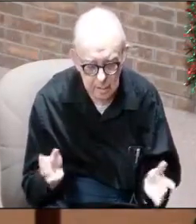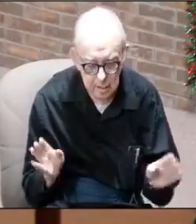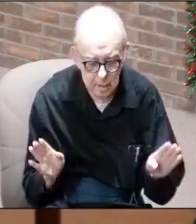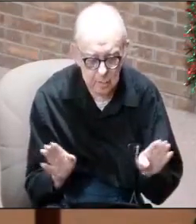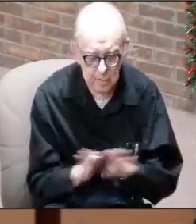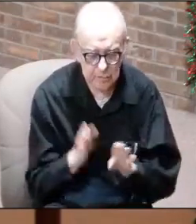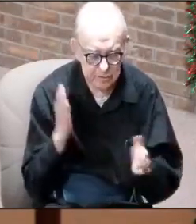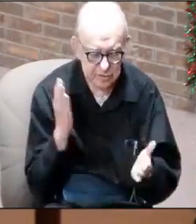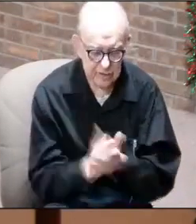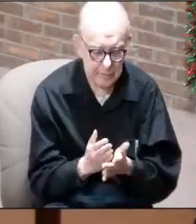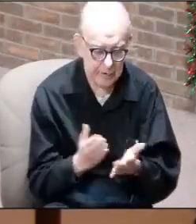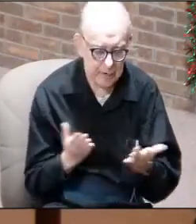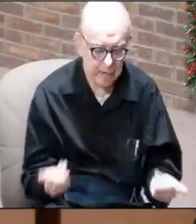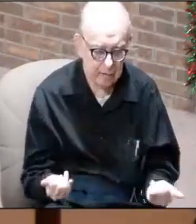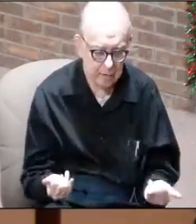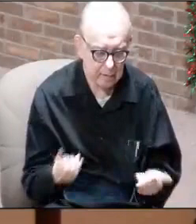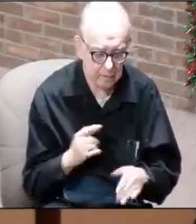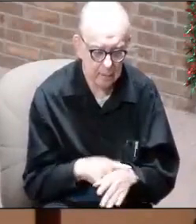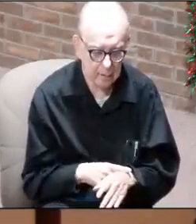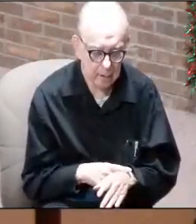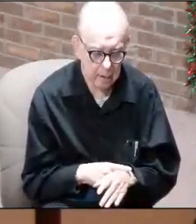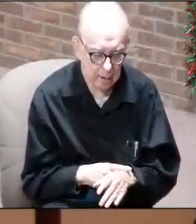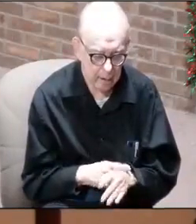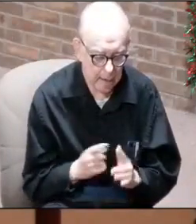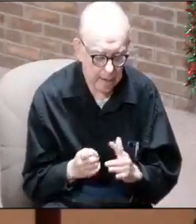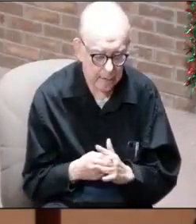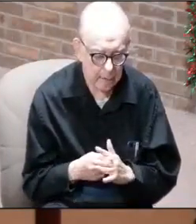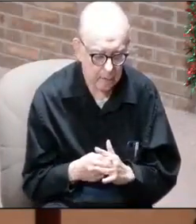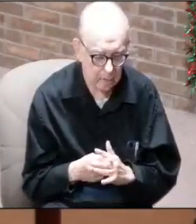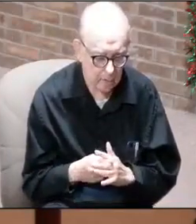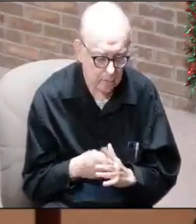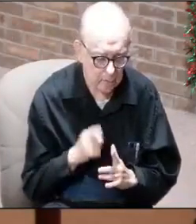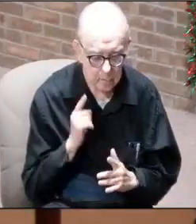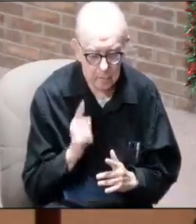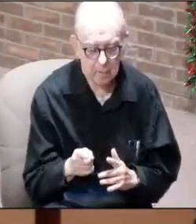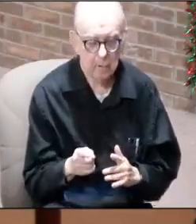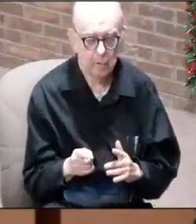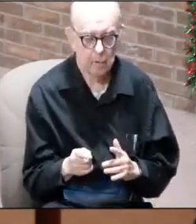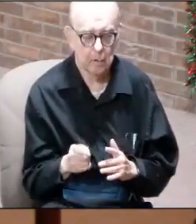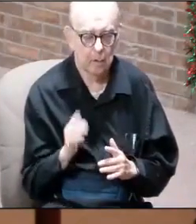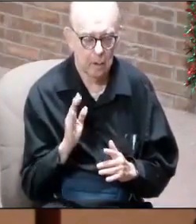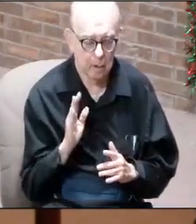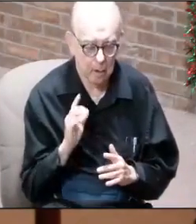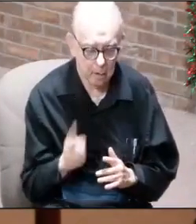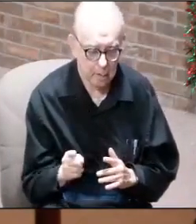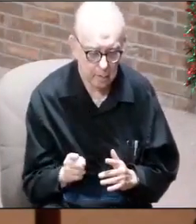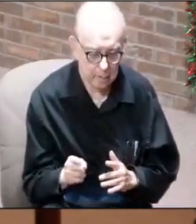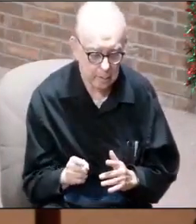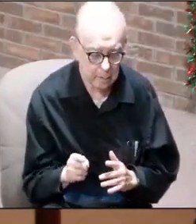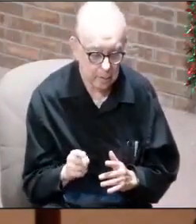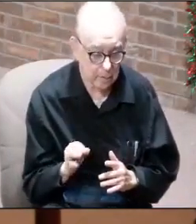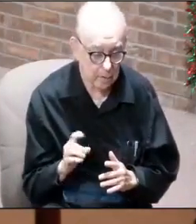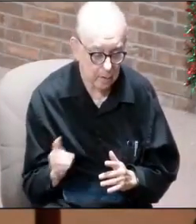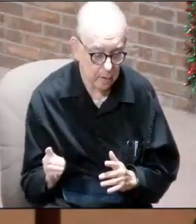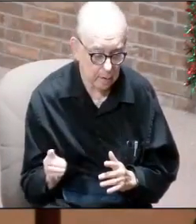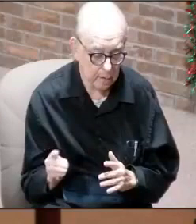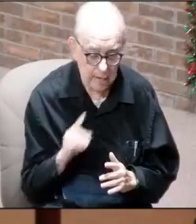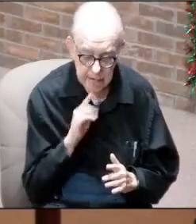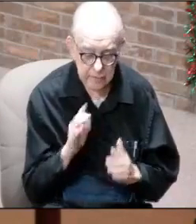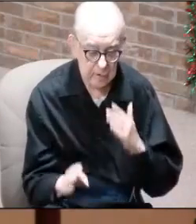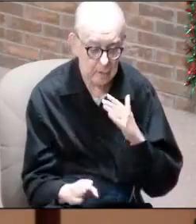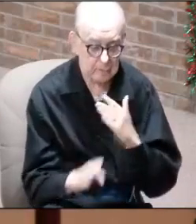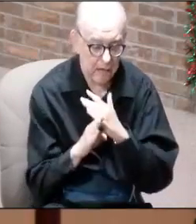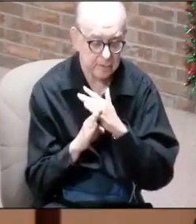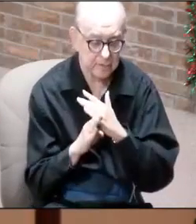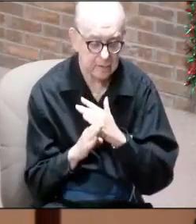shutting it down at this point in time, which is right at the beginning, and your feed is blocked.